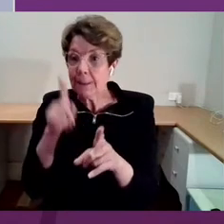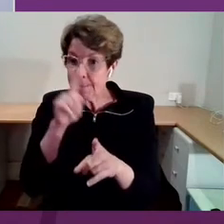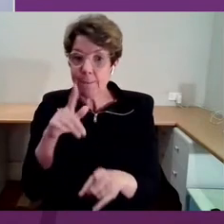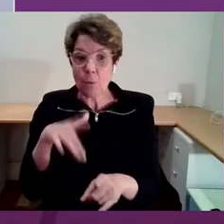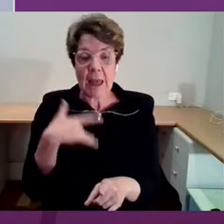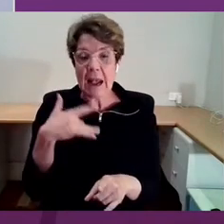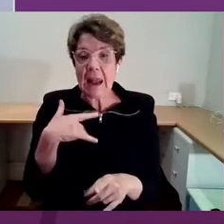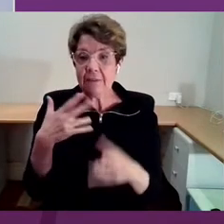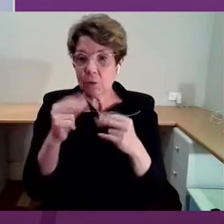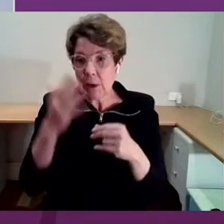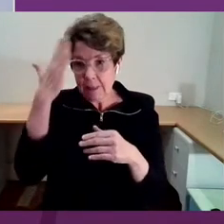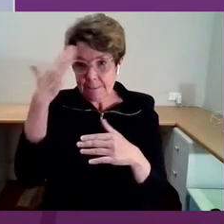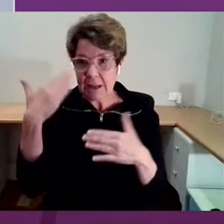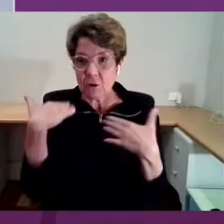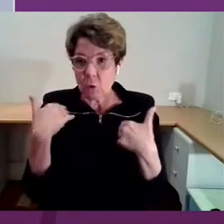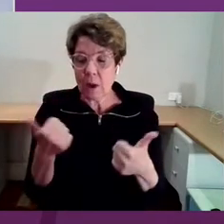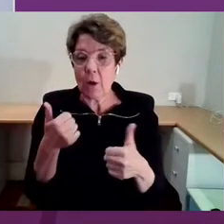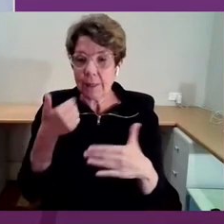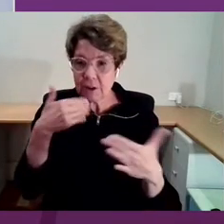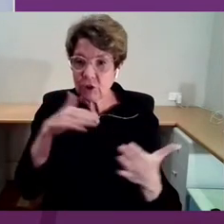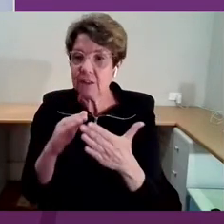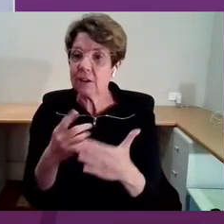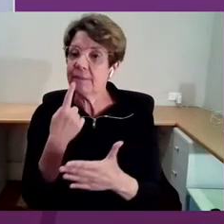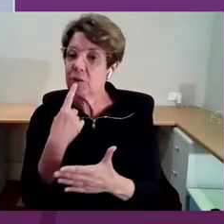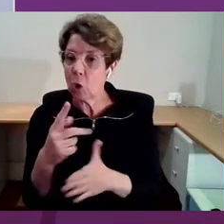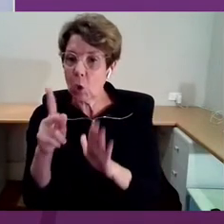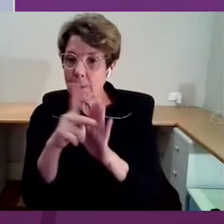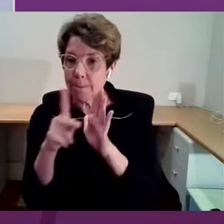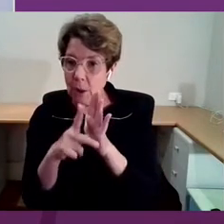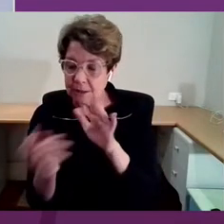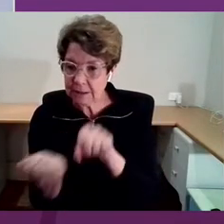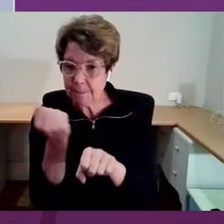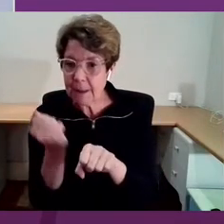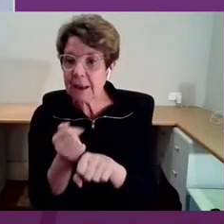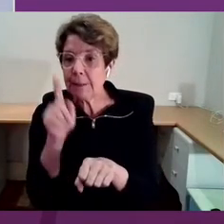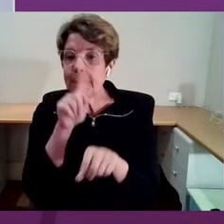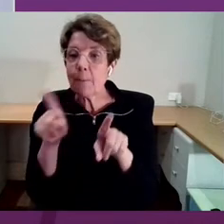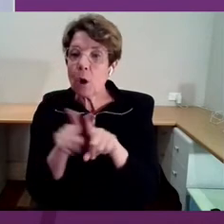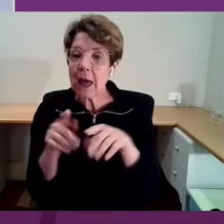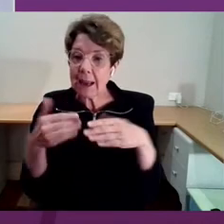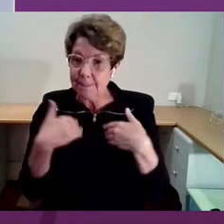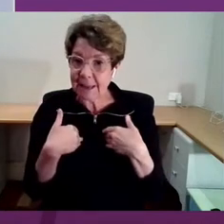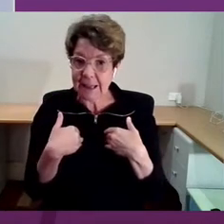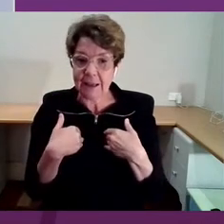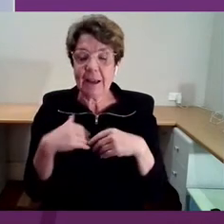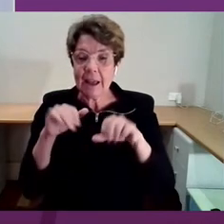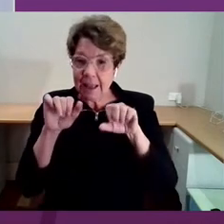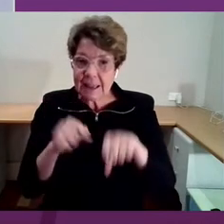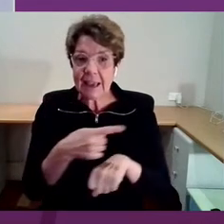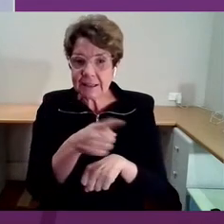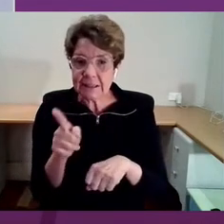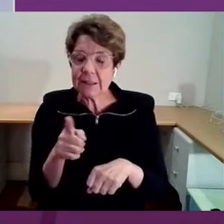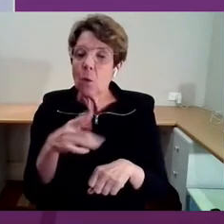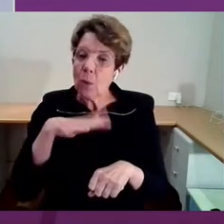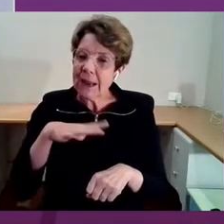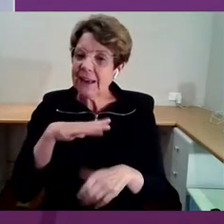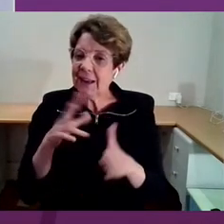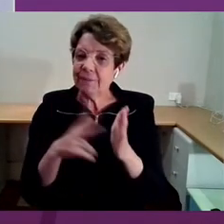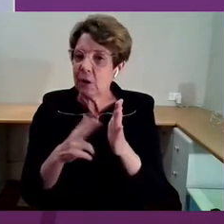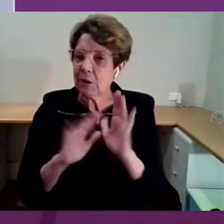health challenges have told policymakers, people like me, is that, yes, of course, we need a really robust,